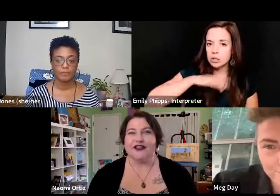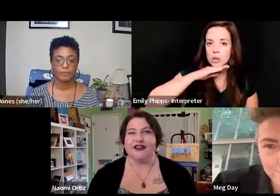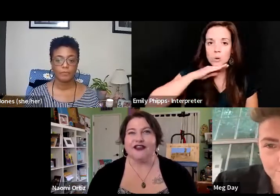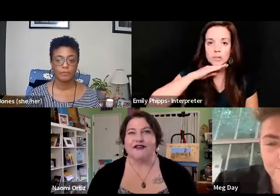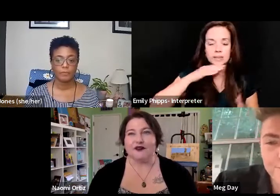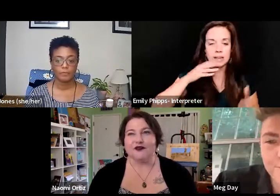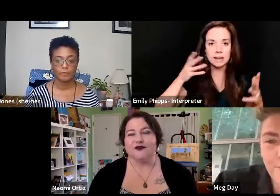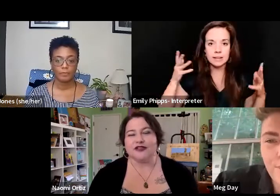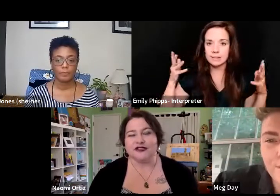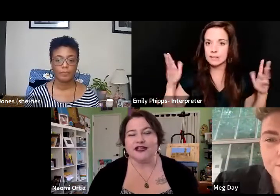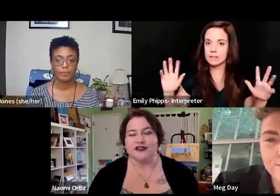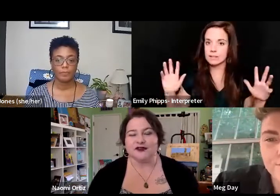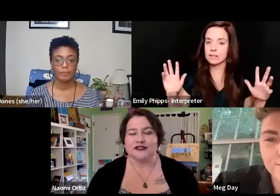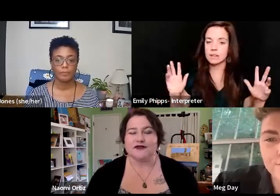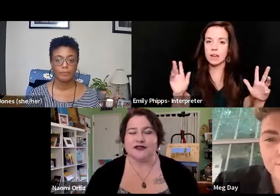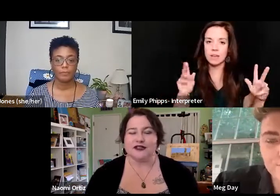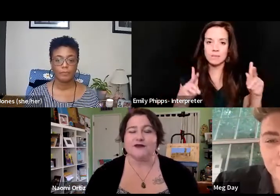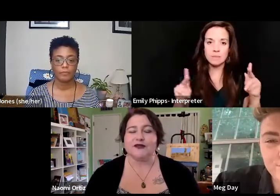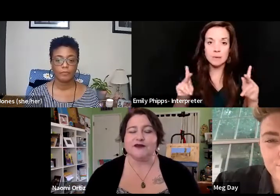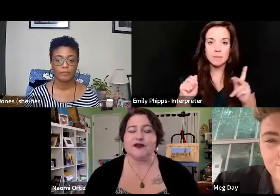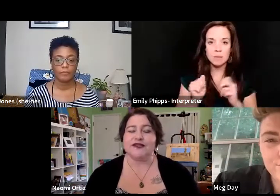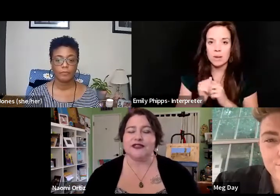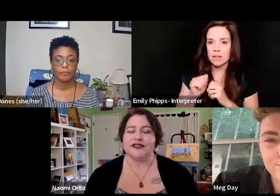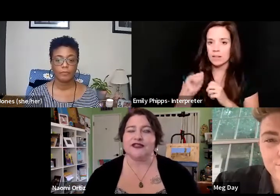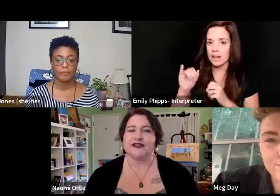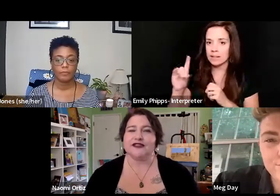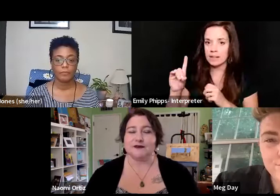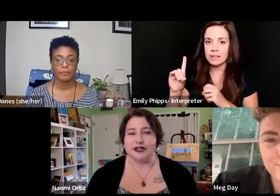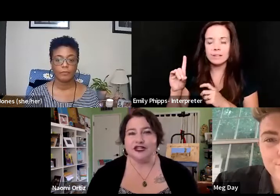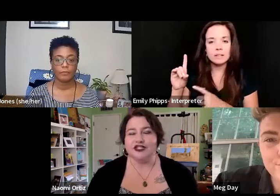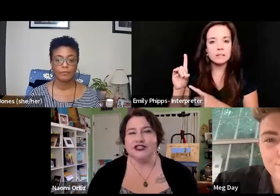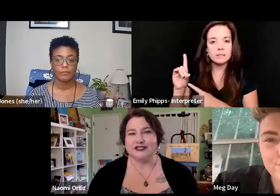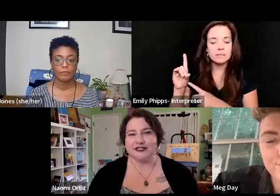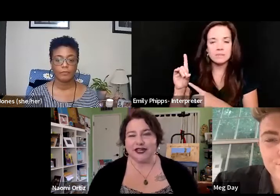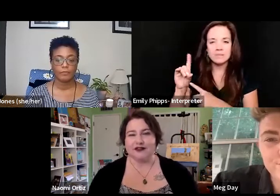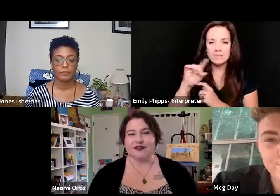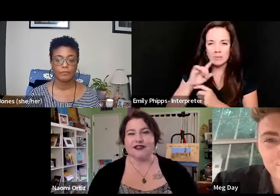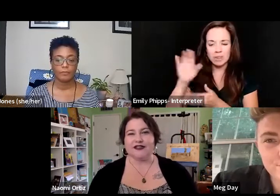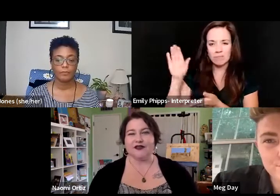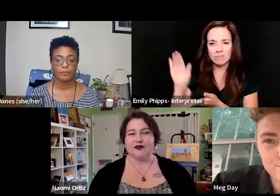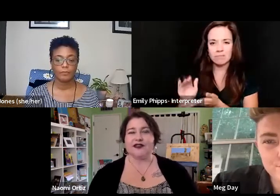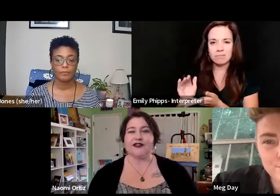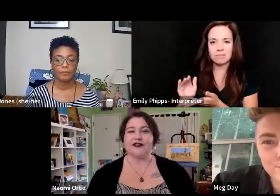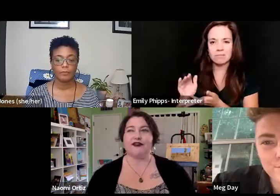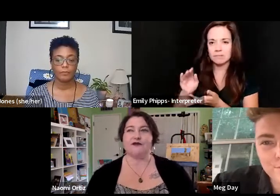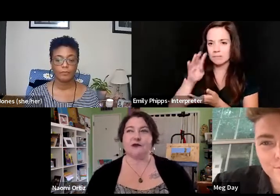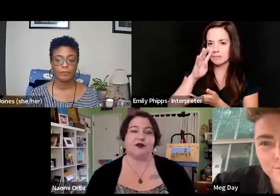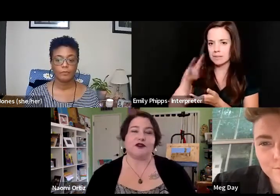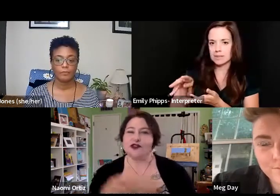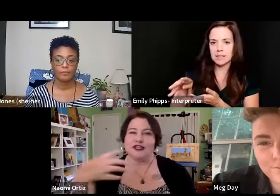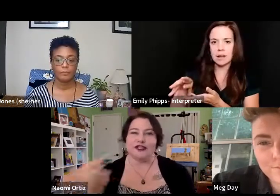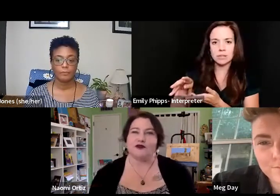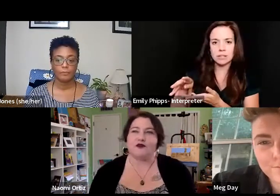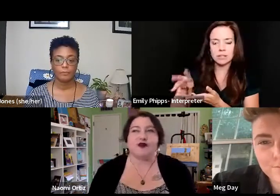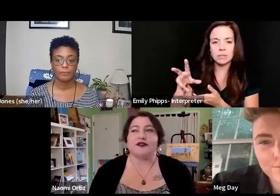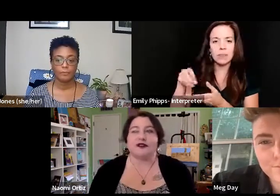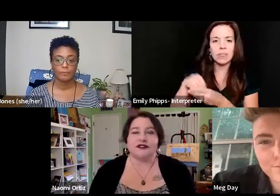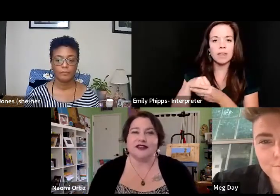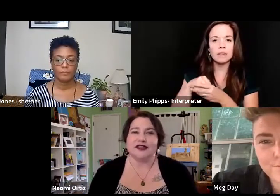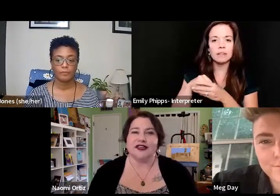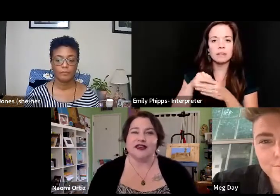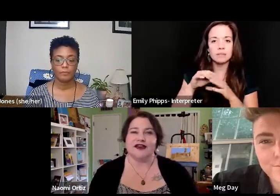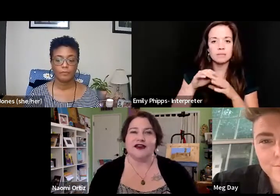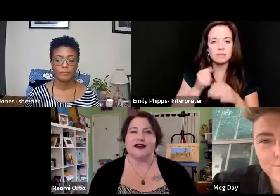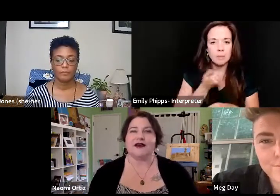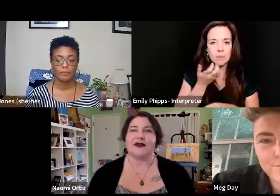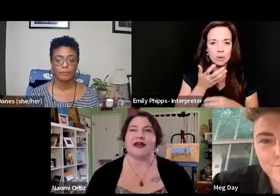folks with intellectual disabilities being really diminished and discounted within poetry world.